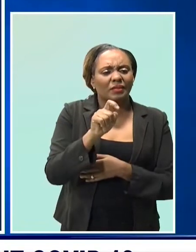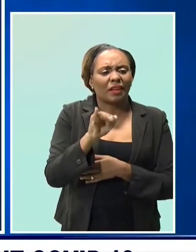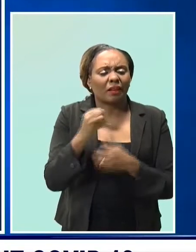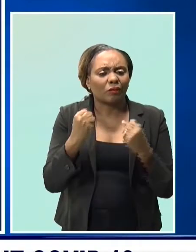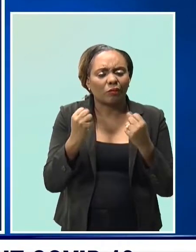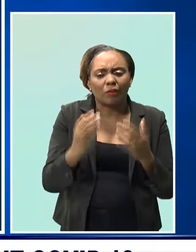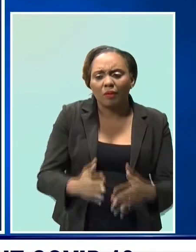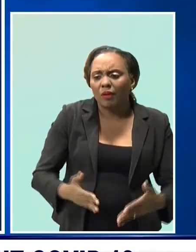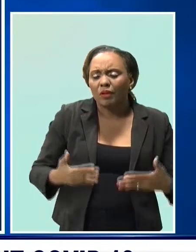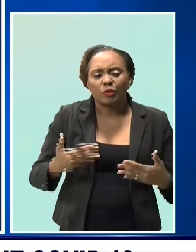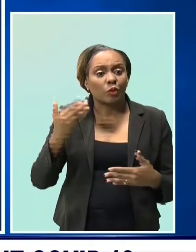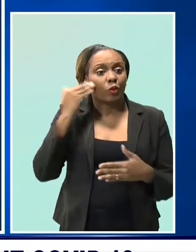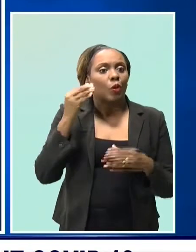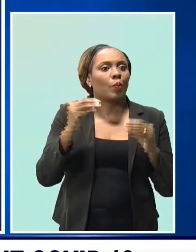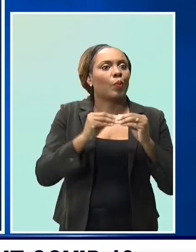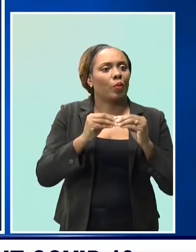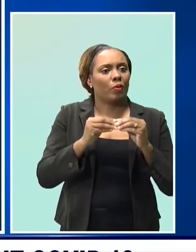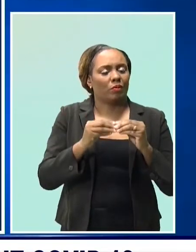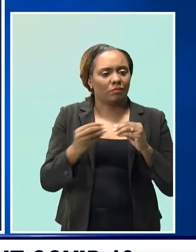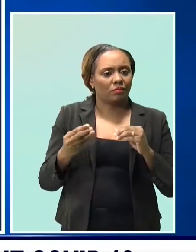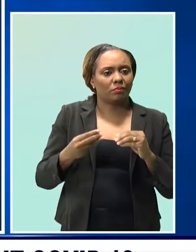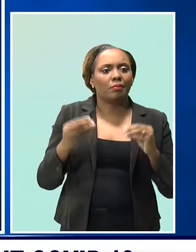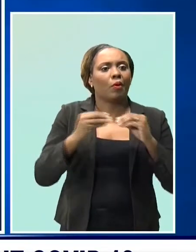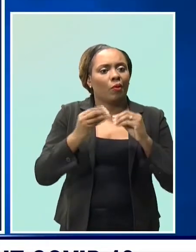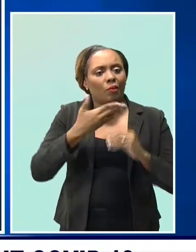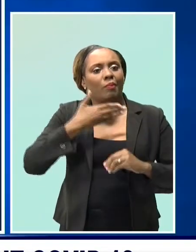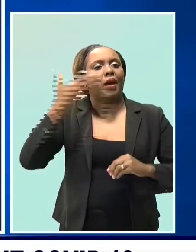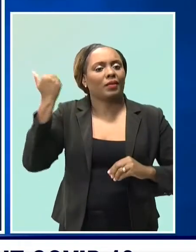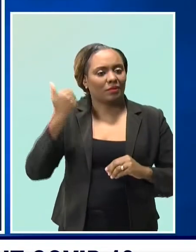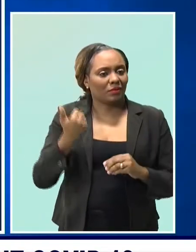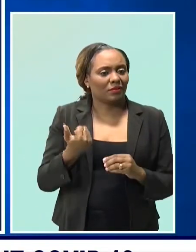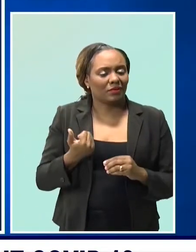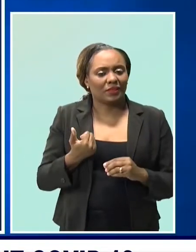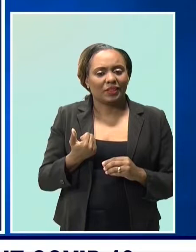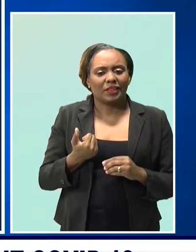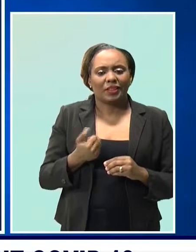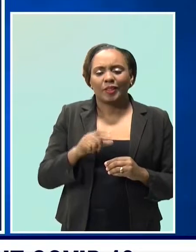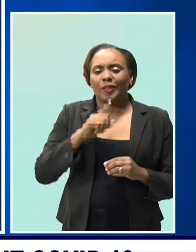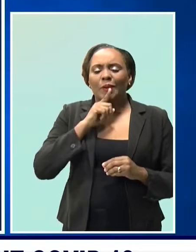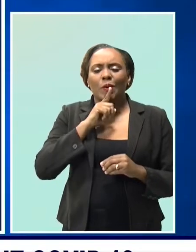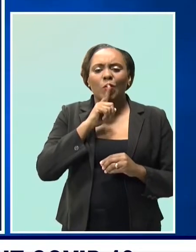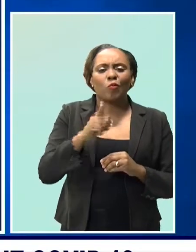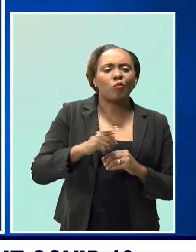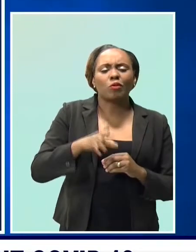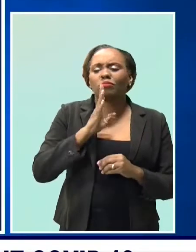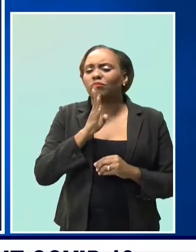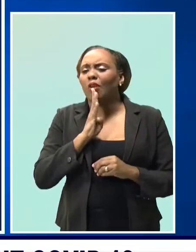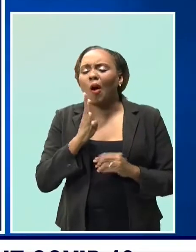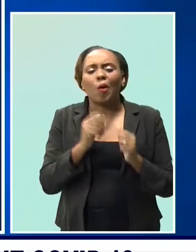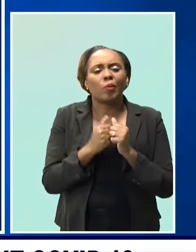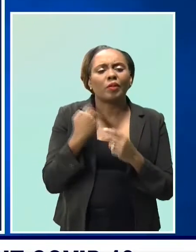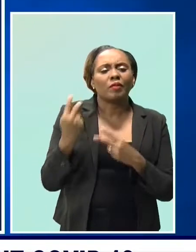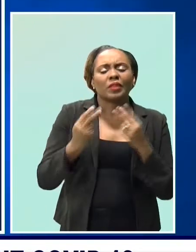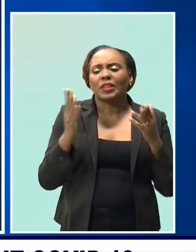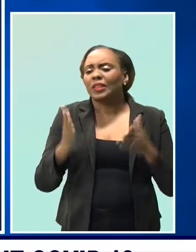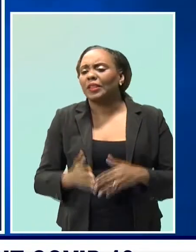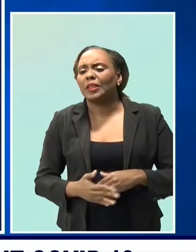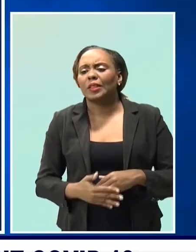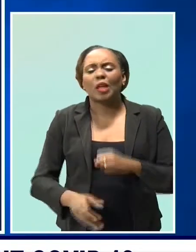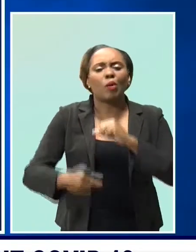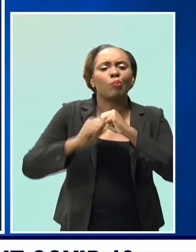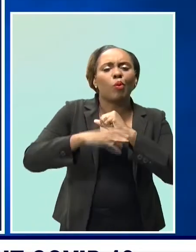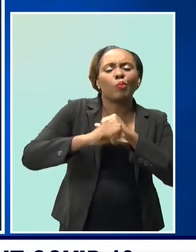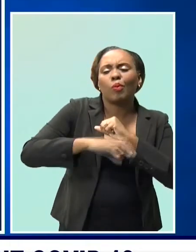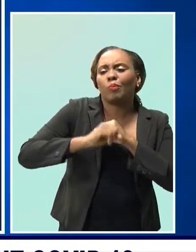probably know Barbados more or better than most Barbadians. They sell the destination in a way that none of us who are